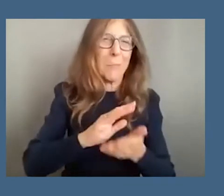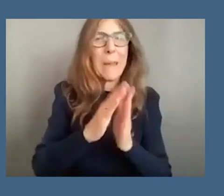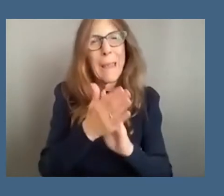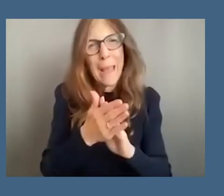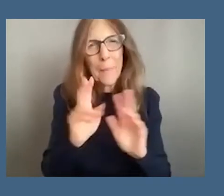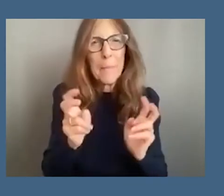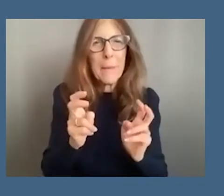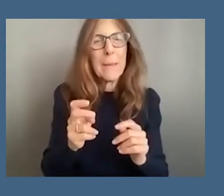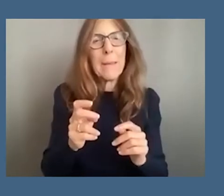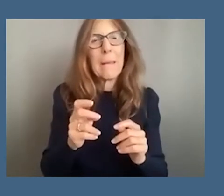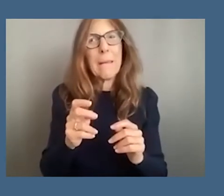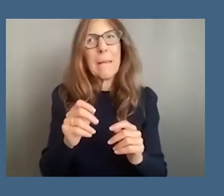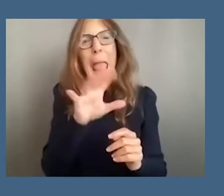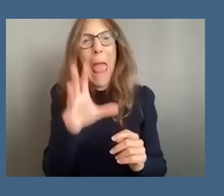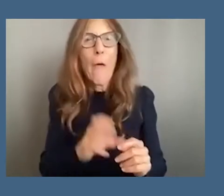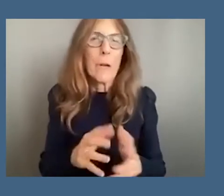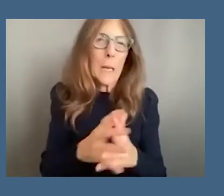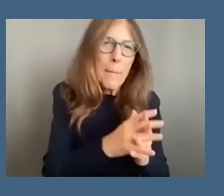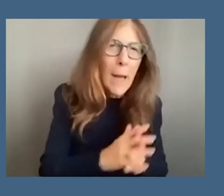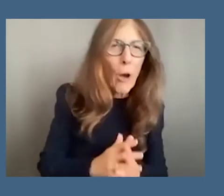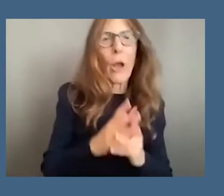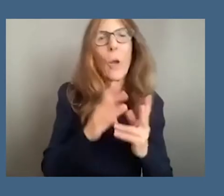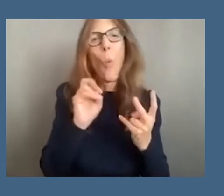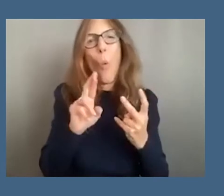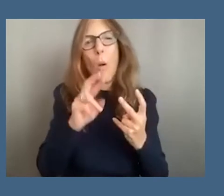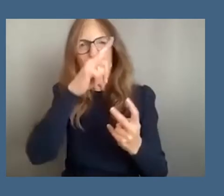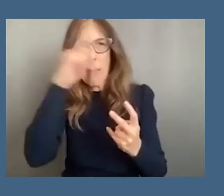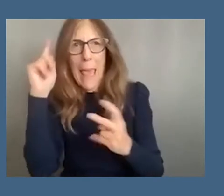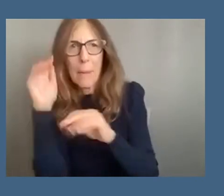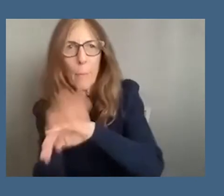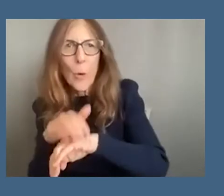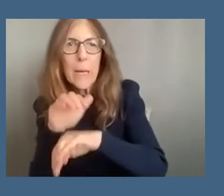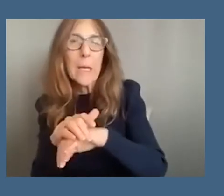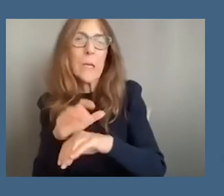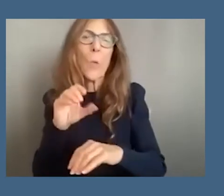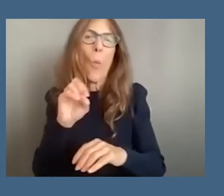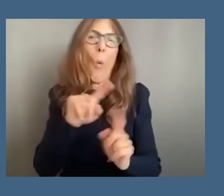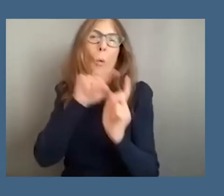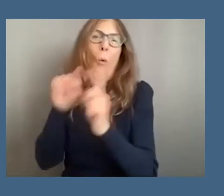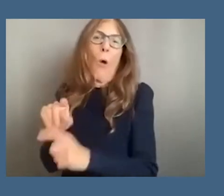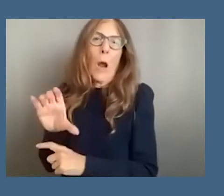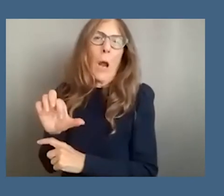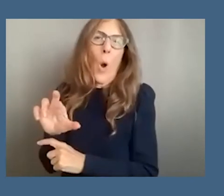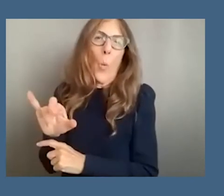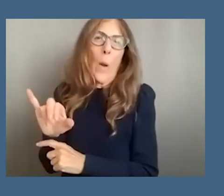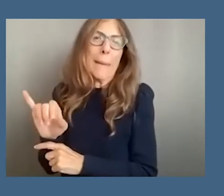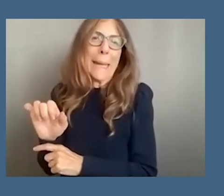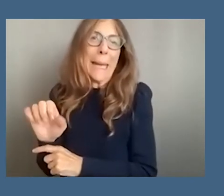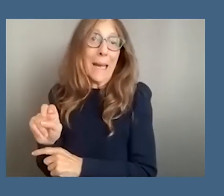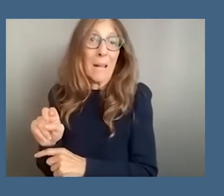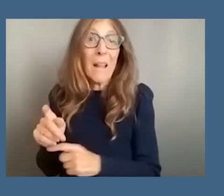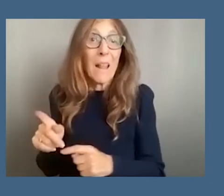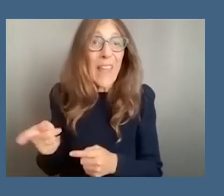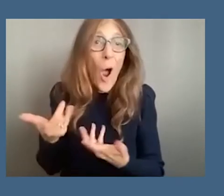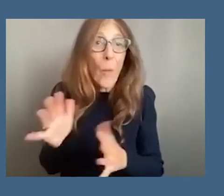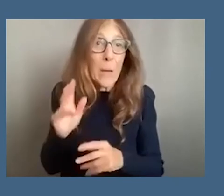british or you know caribbeans they were already other they were already freaks